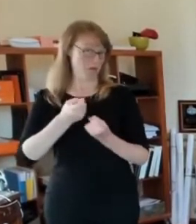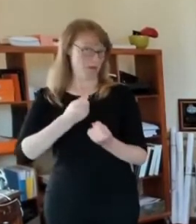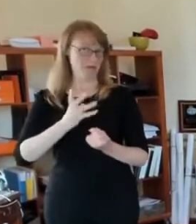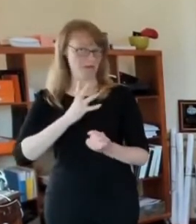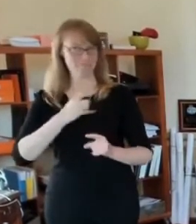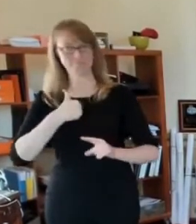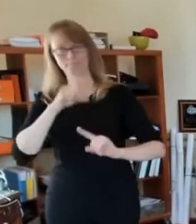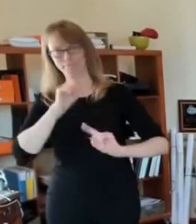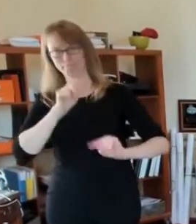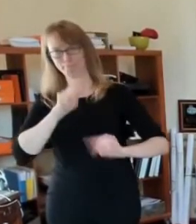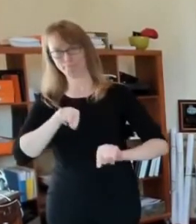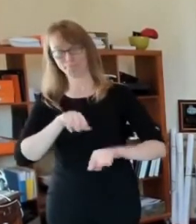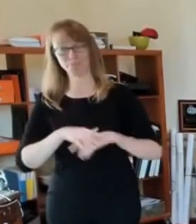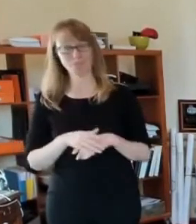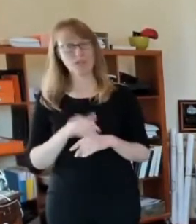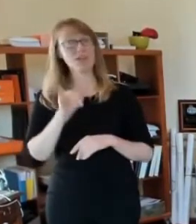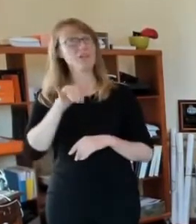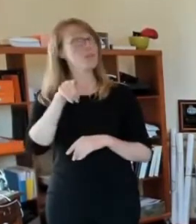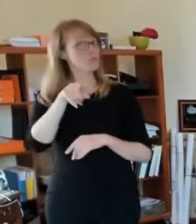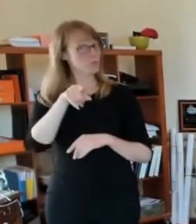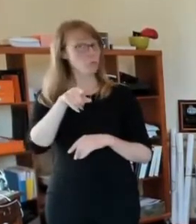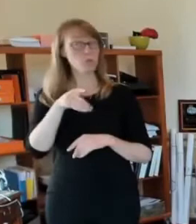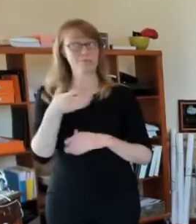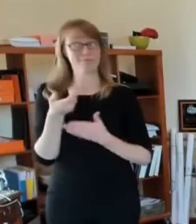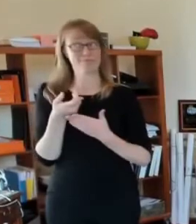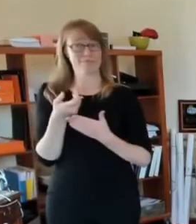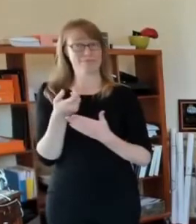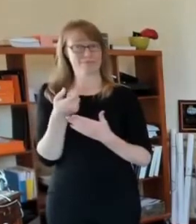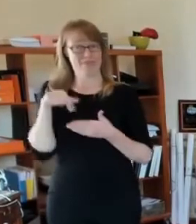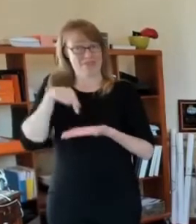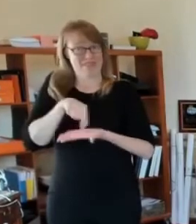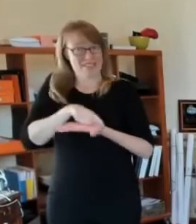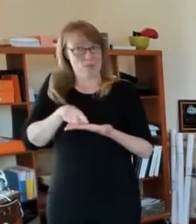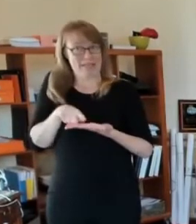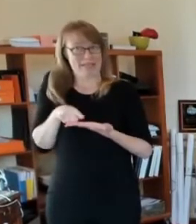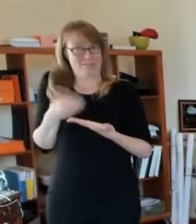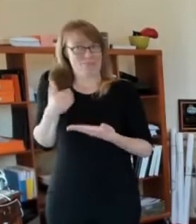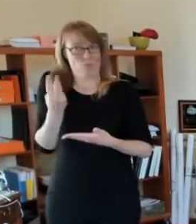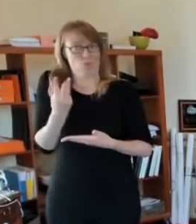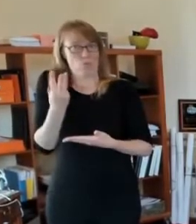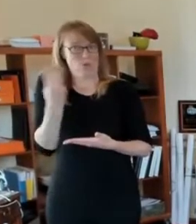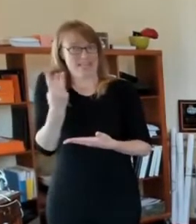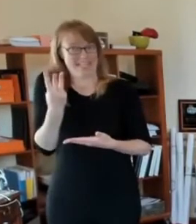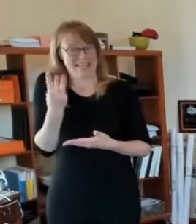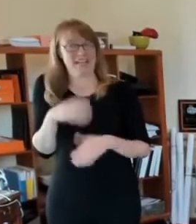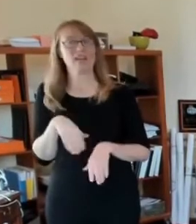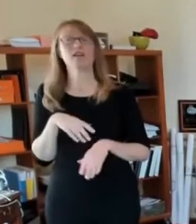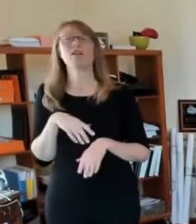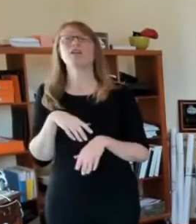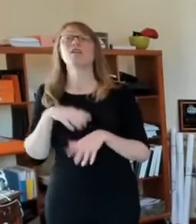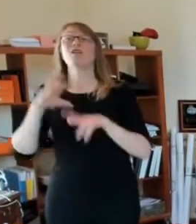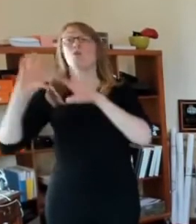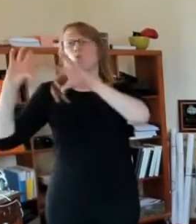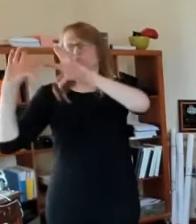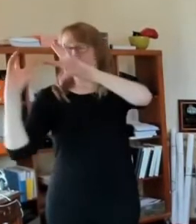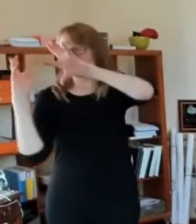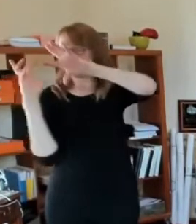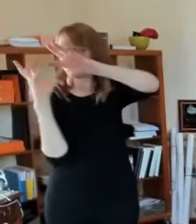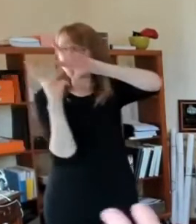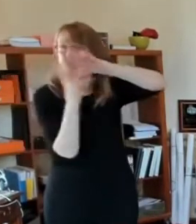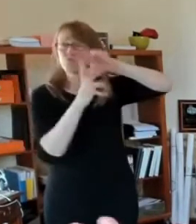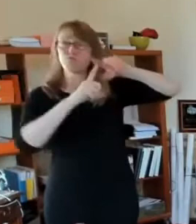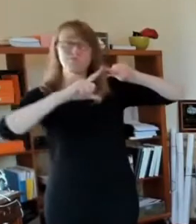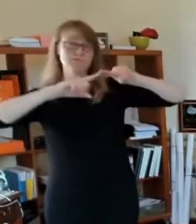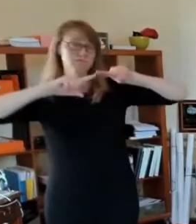you know that about 10 minutes in the big storm came blowing through here and,